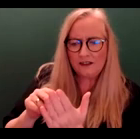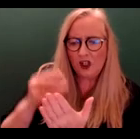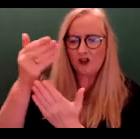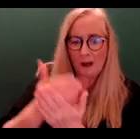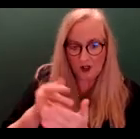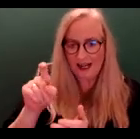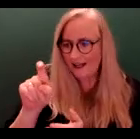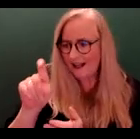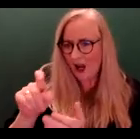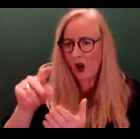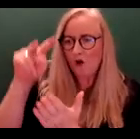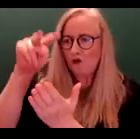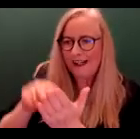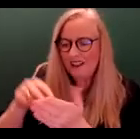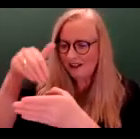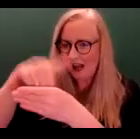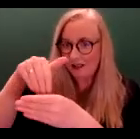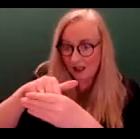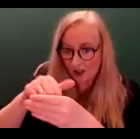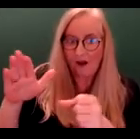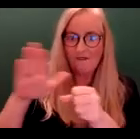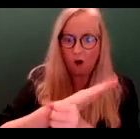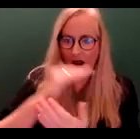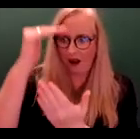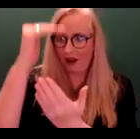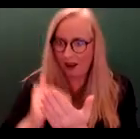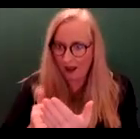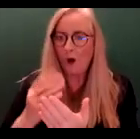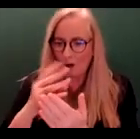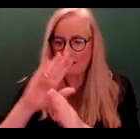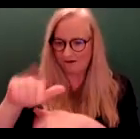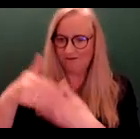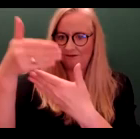button there, read content, the whole chapter will open up for you.